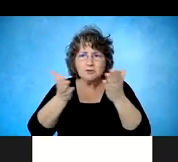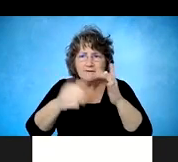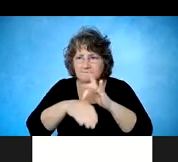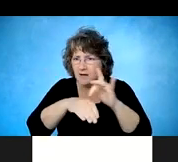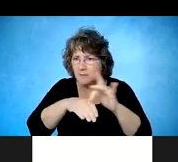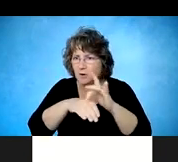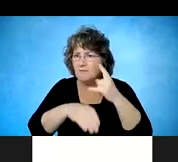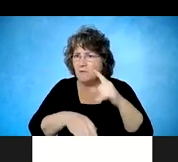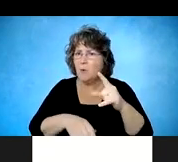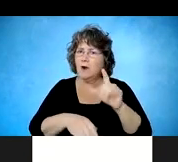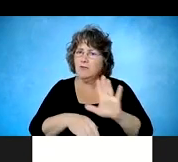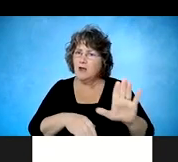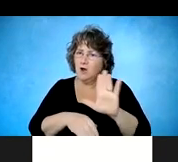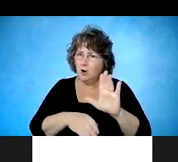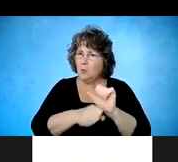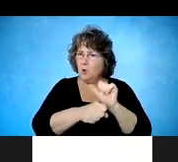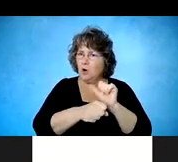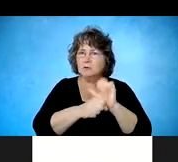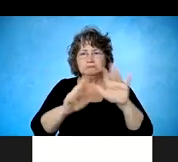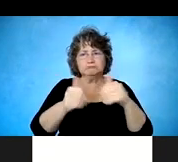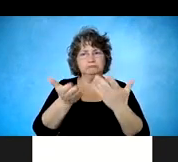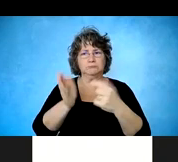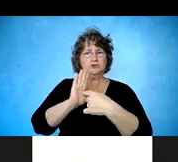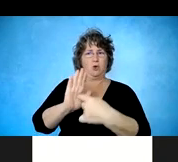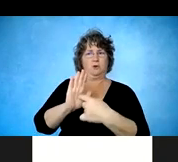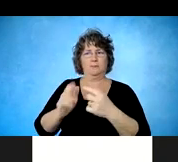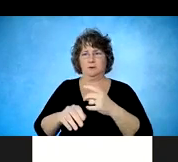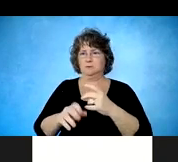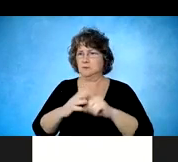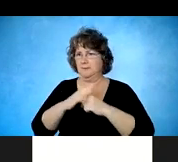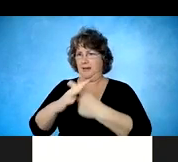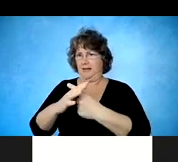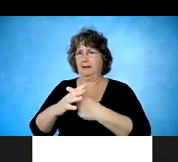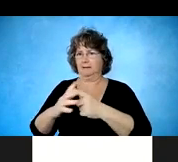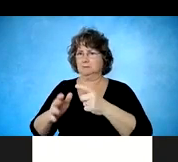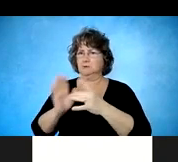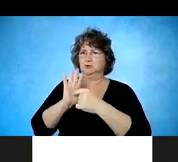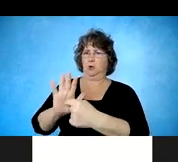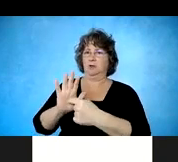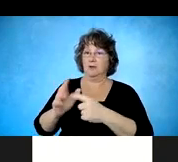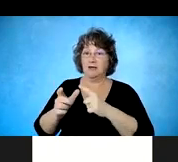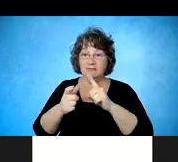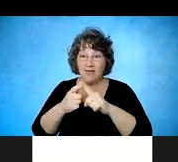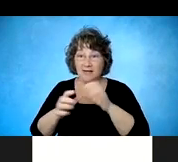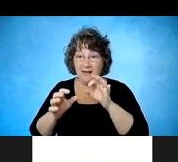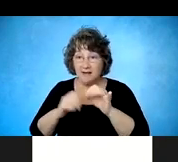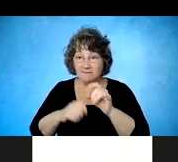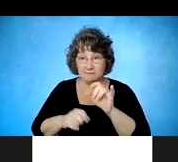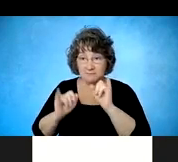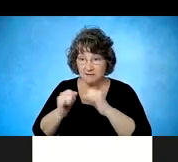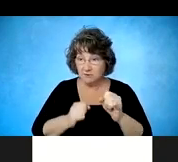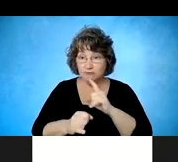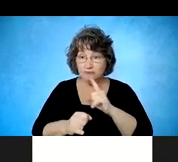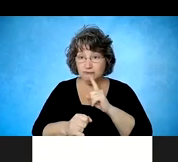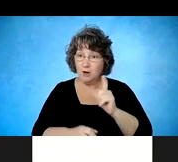DVR is presented to our patients early on. And if individuals are interested in being referred for DVR services,